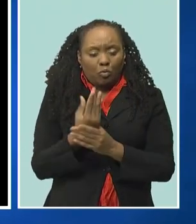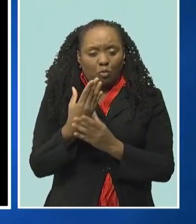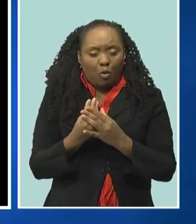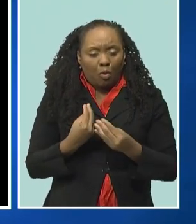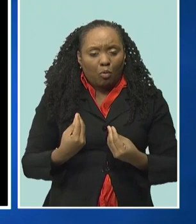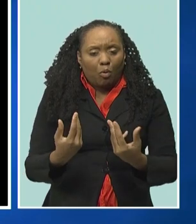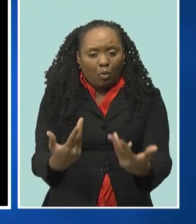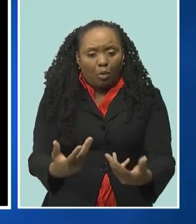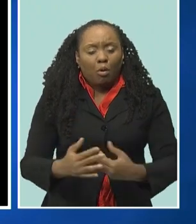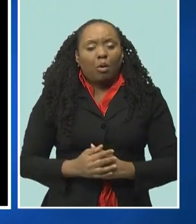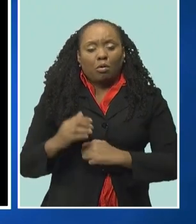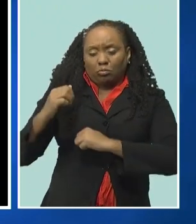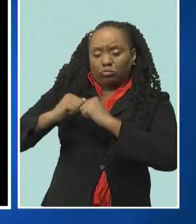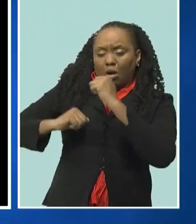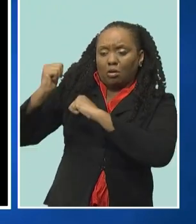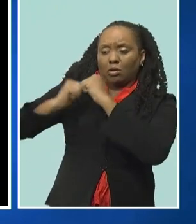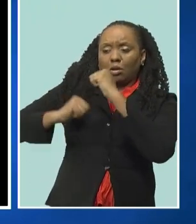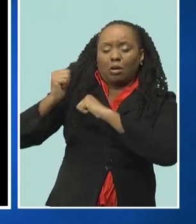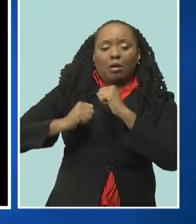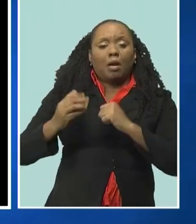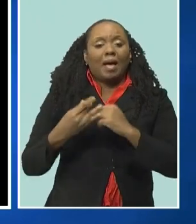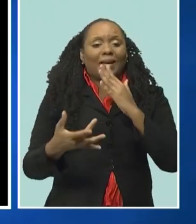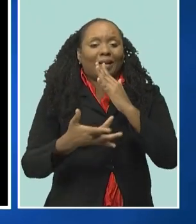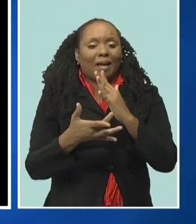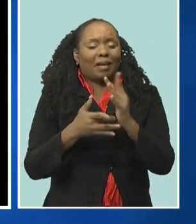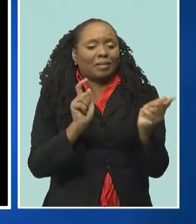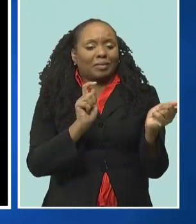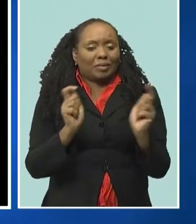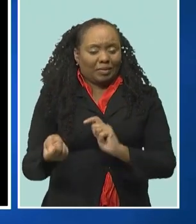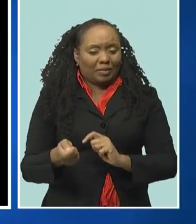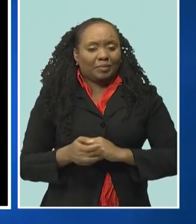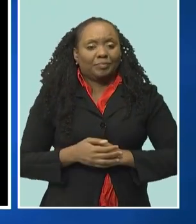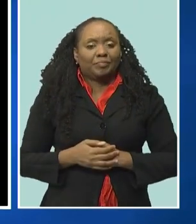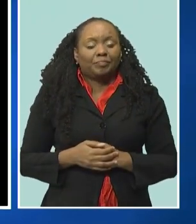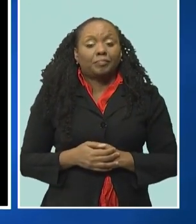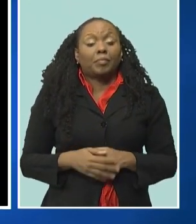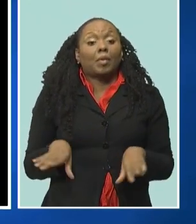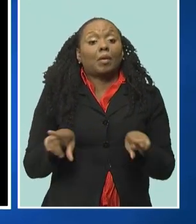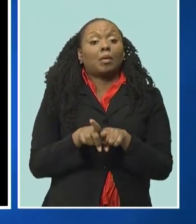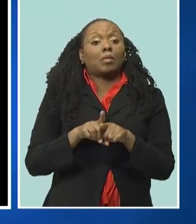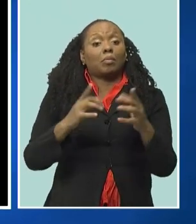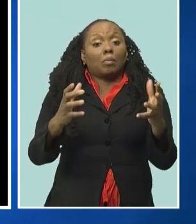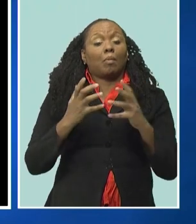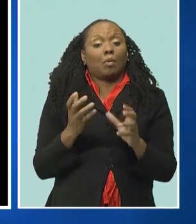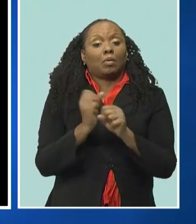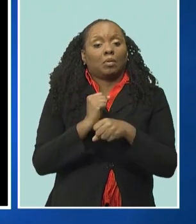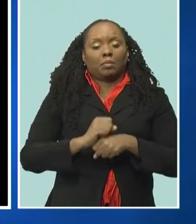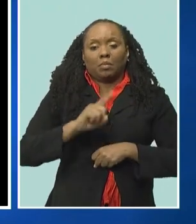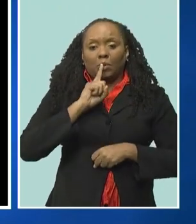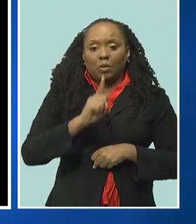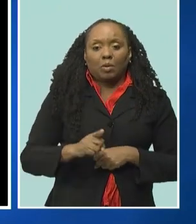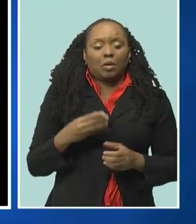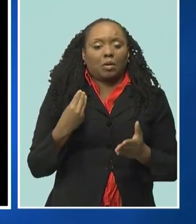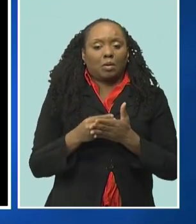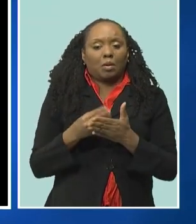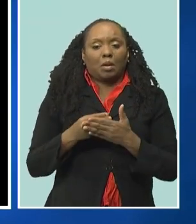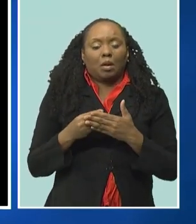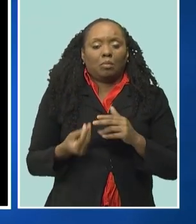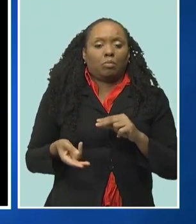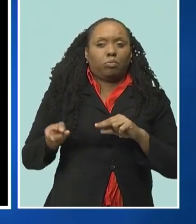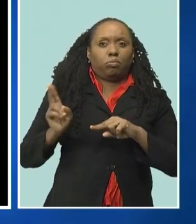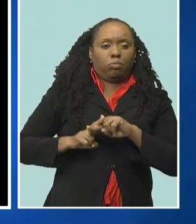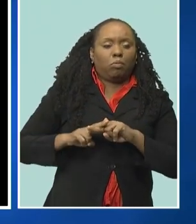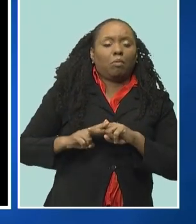and, of course, digital transformation. The stimulus also calls for a significant increase in financing for sustainable